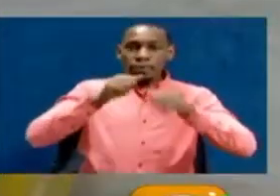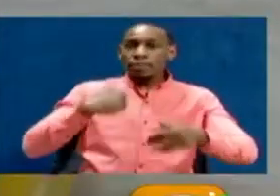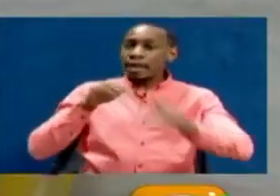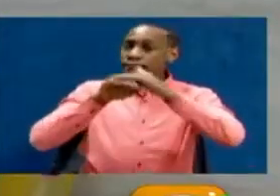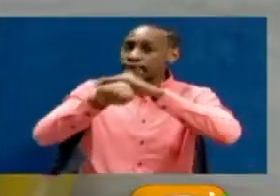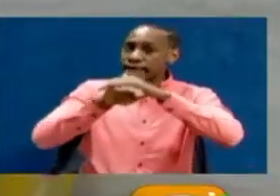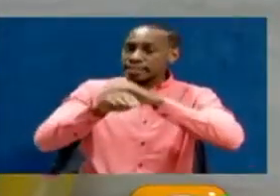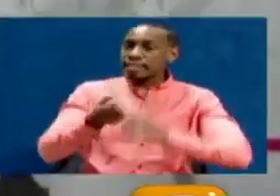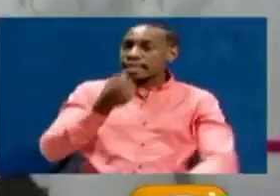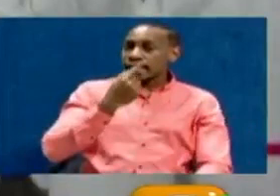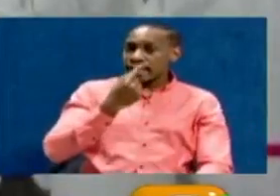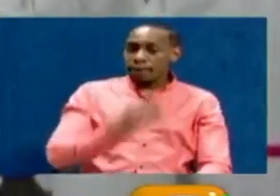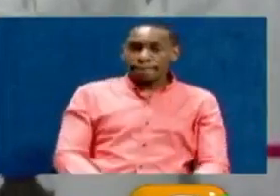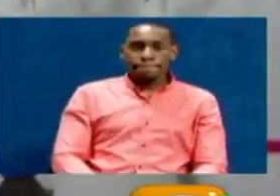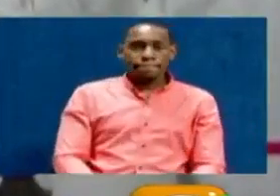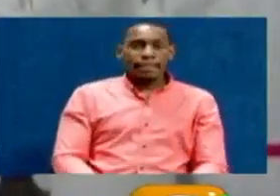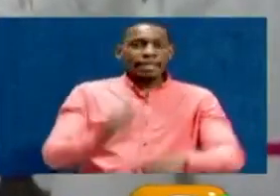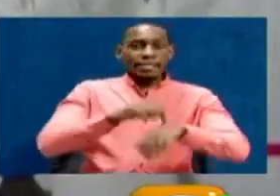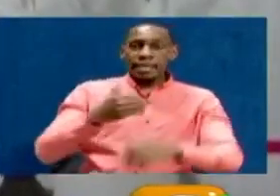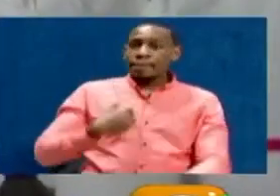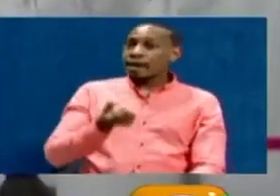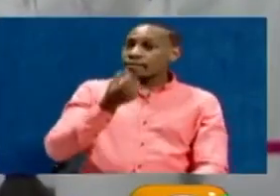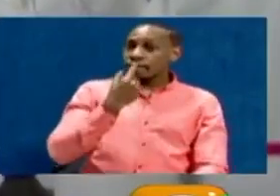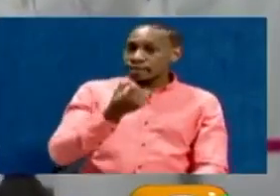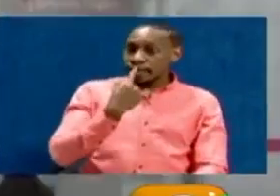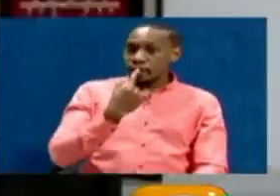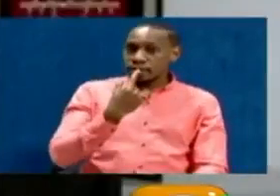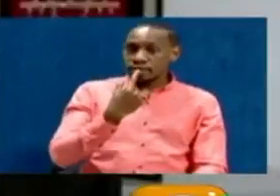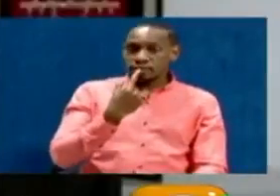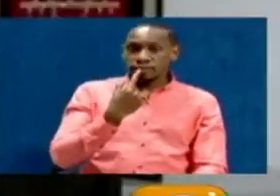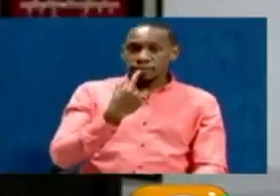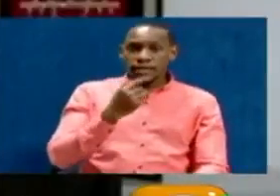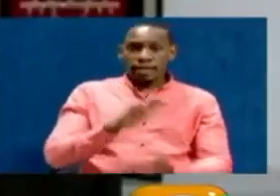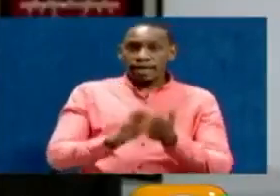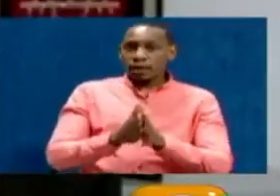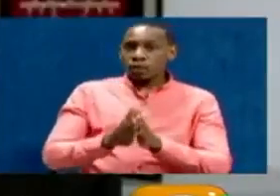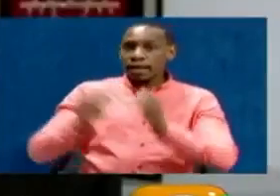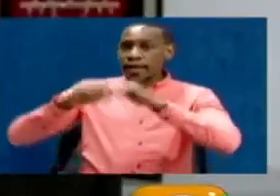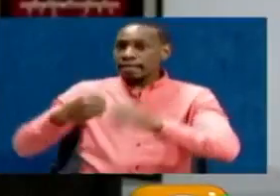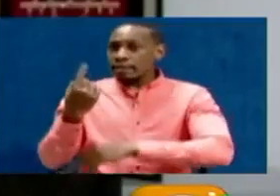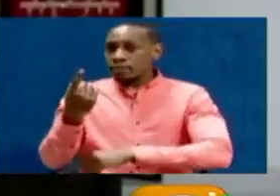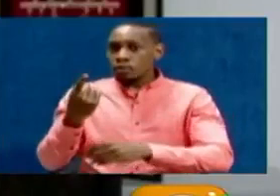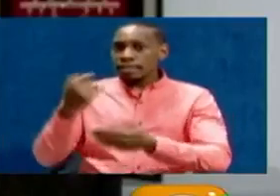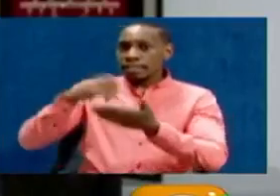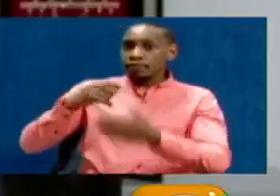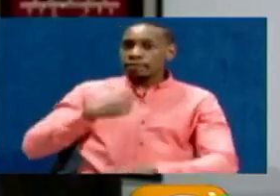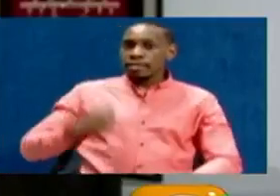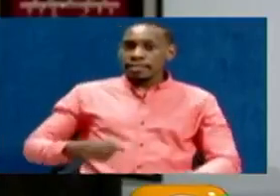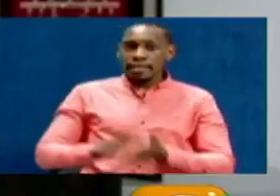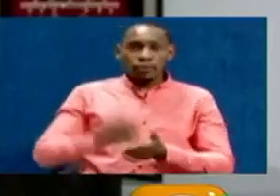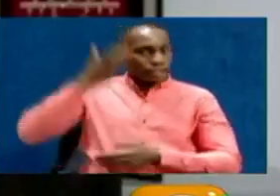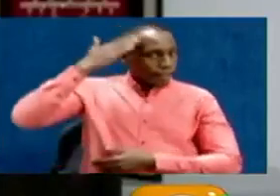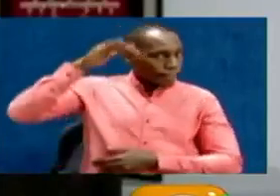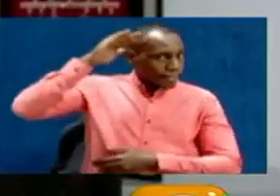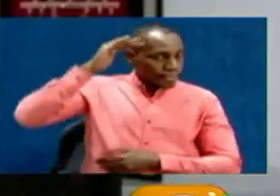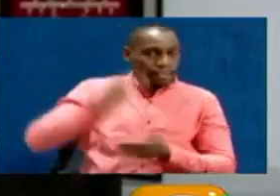have access to the vaccine. When we have the vaccine, it isn't going to be a single deal between China and Brazil